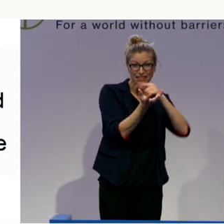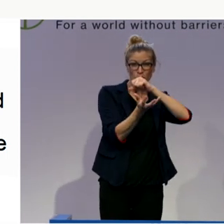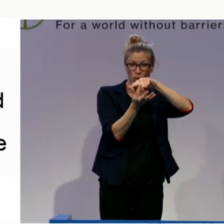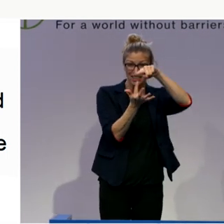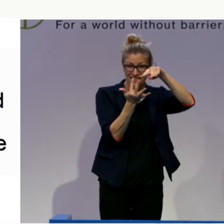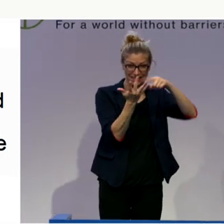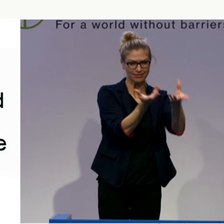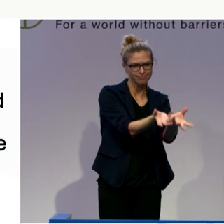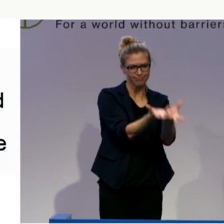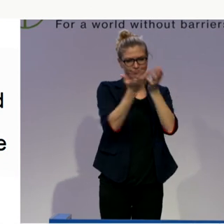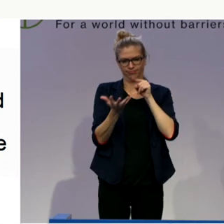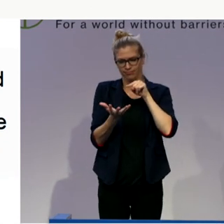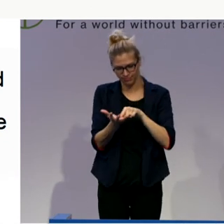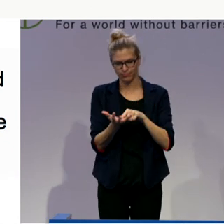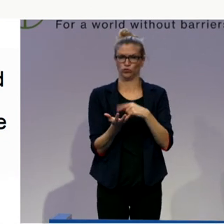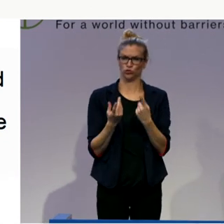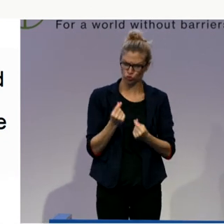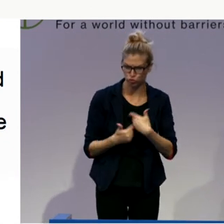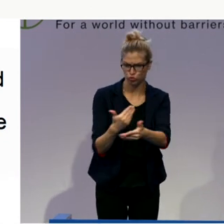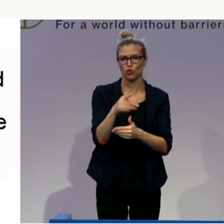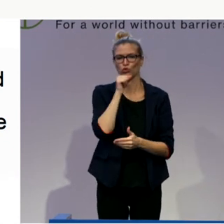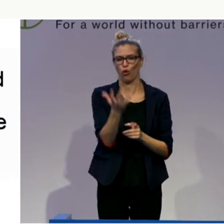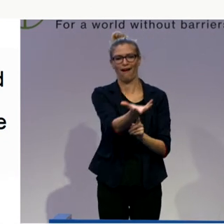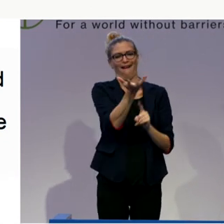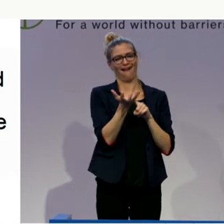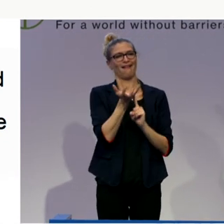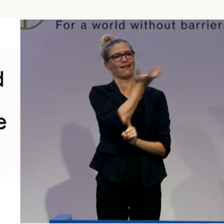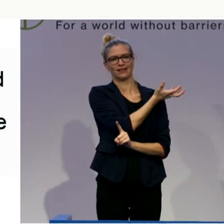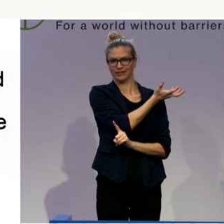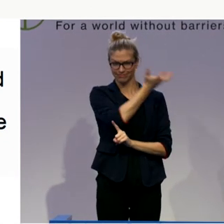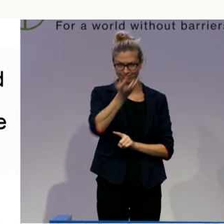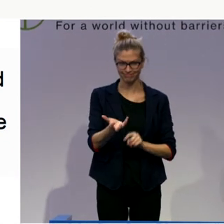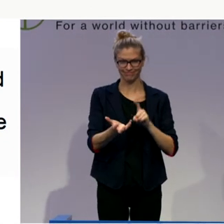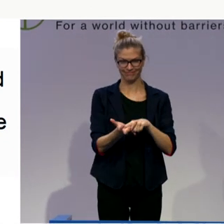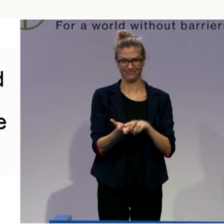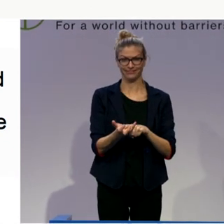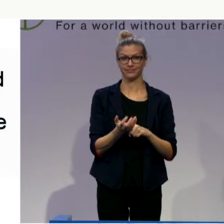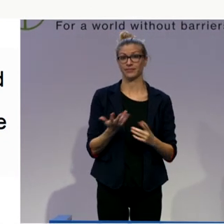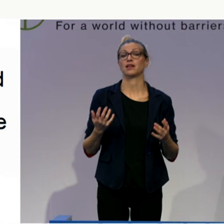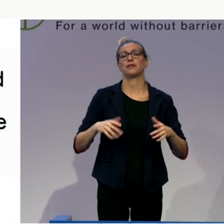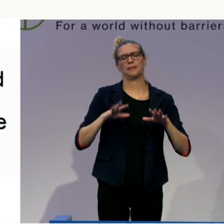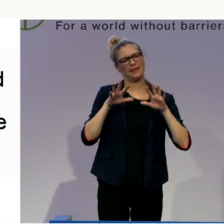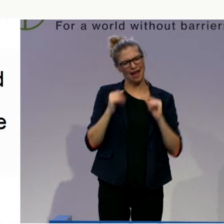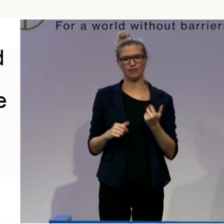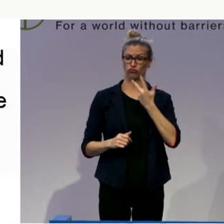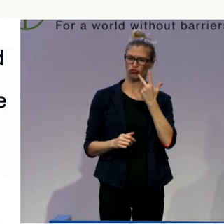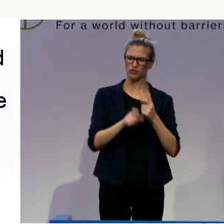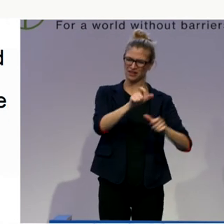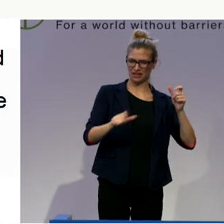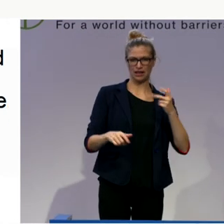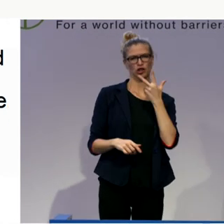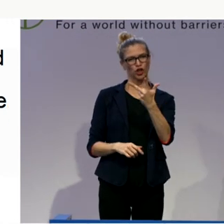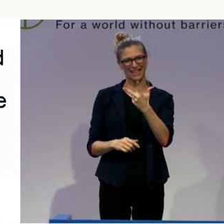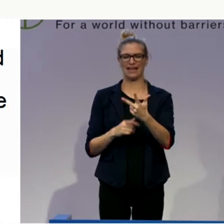model is saying that there are three basic needs for people, and one would be